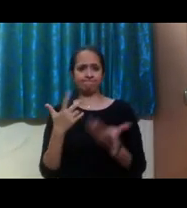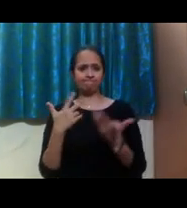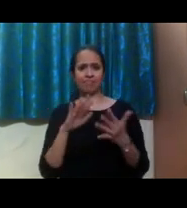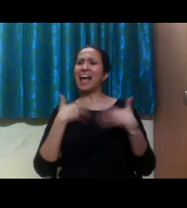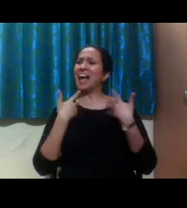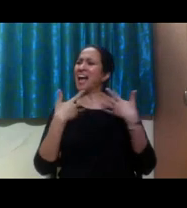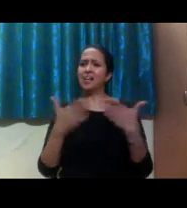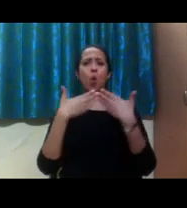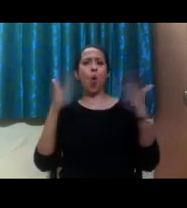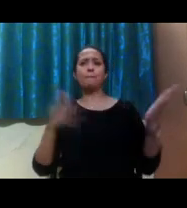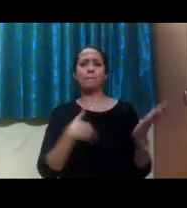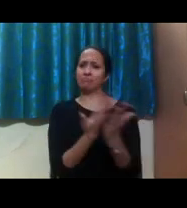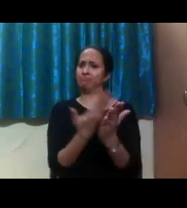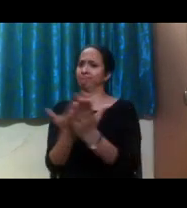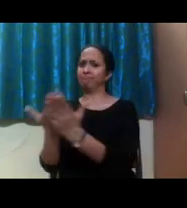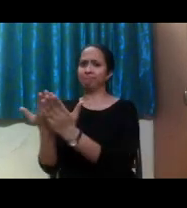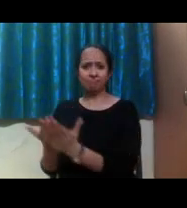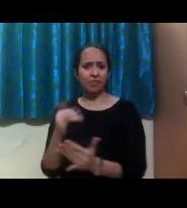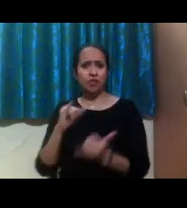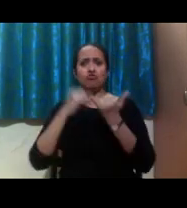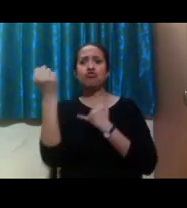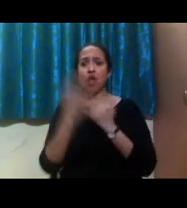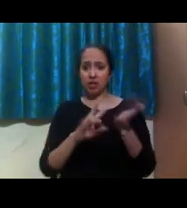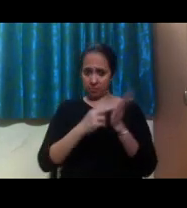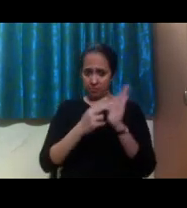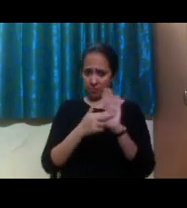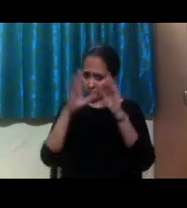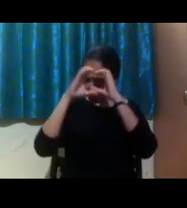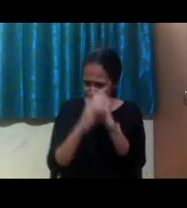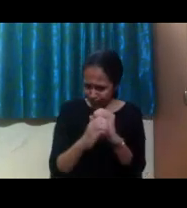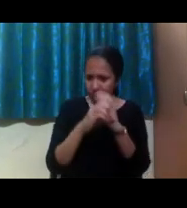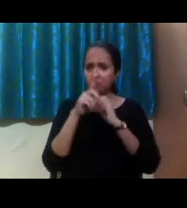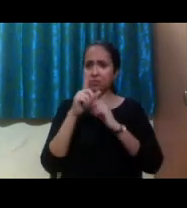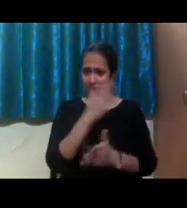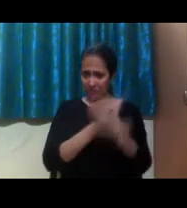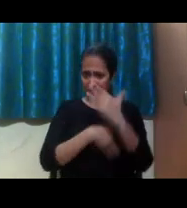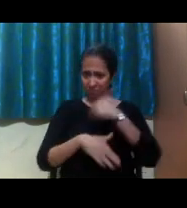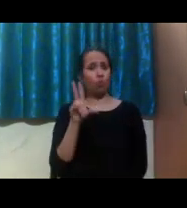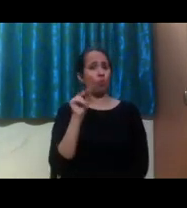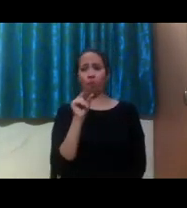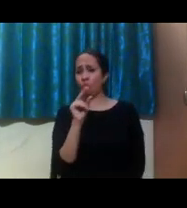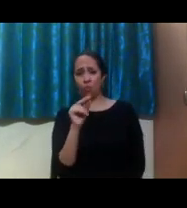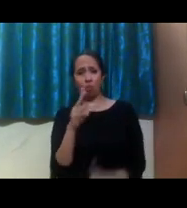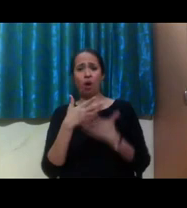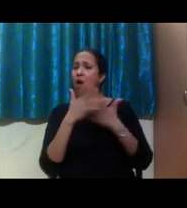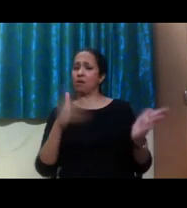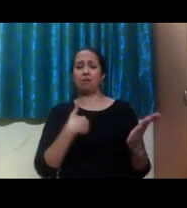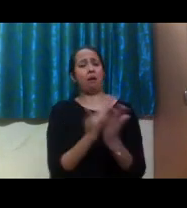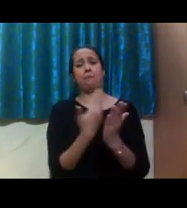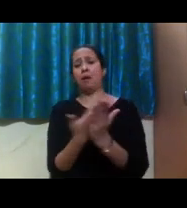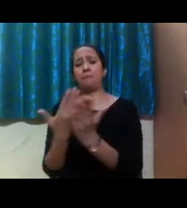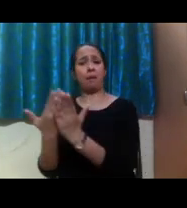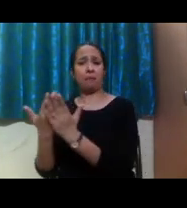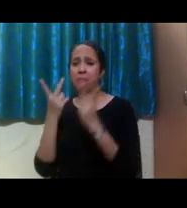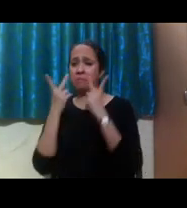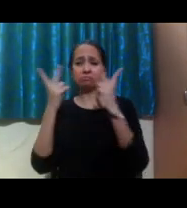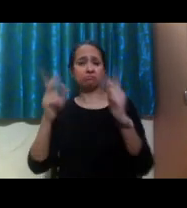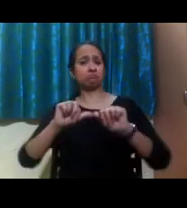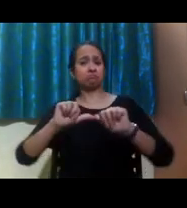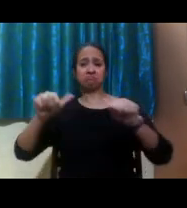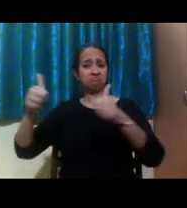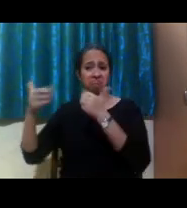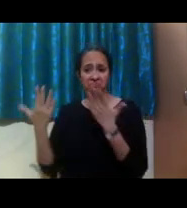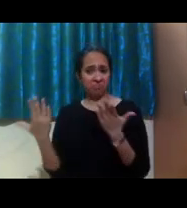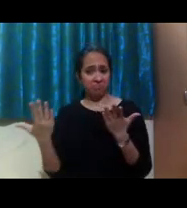not disability related. Um, I know here at Missouri State, the way our system works is that if you apply for a scholarship through our Missouri State system, it